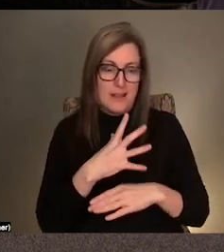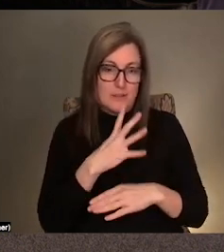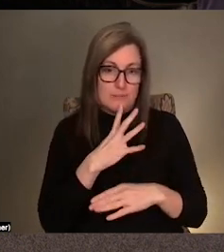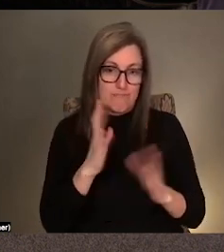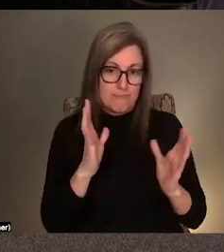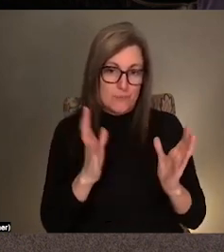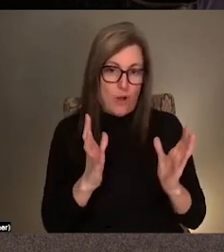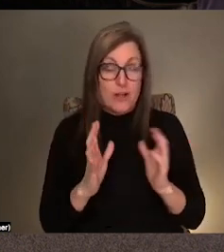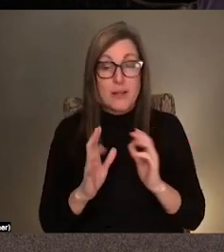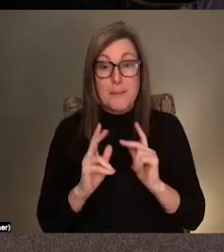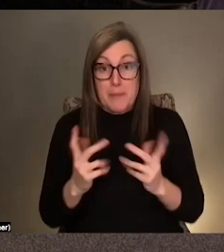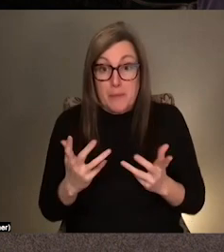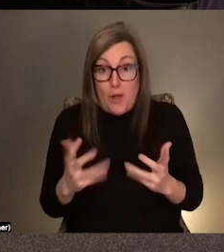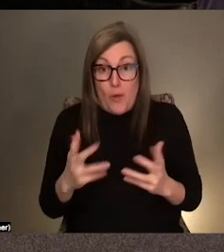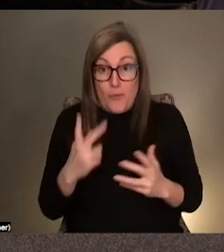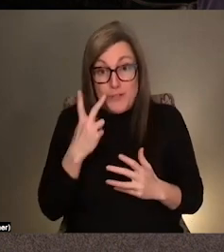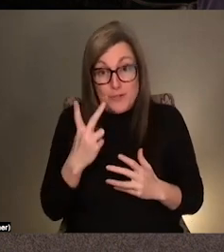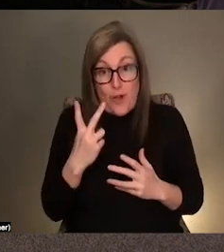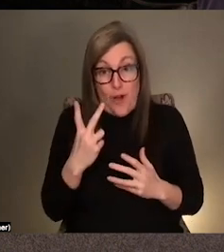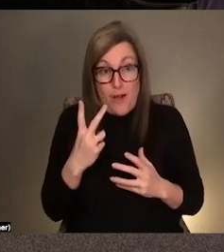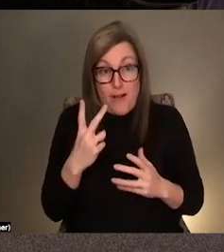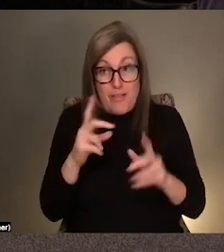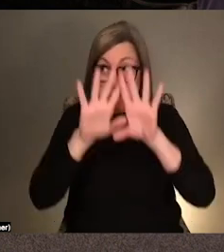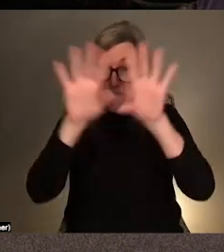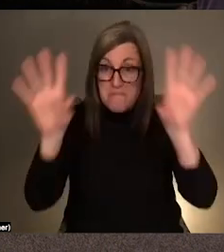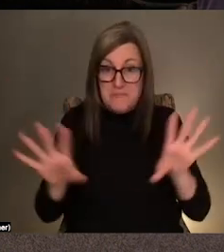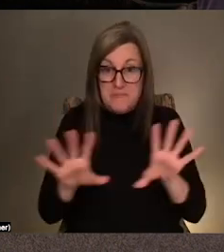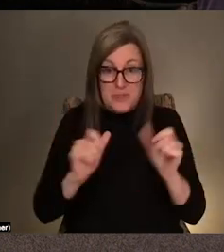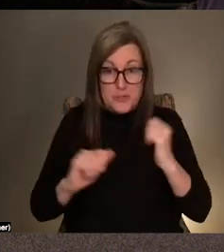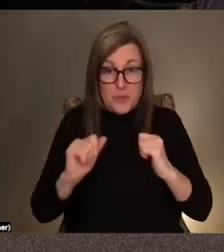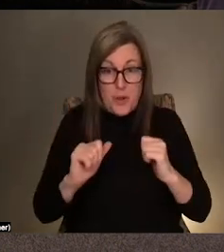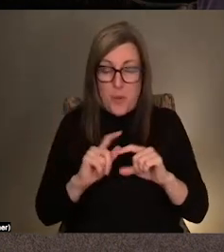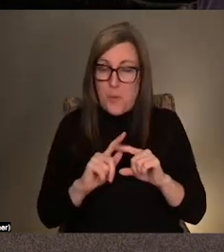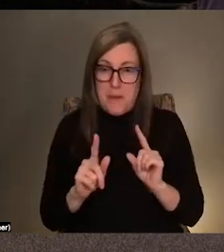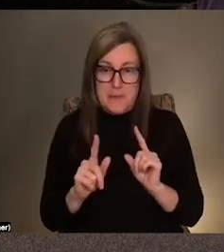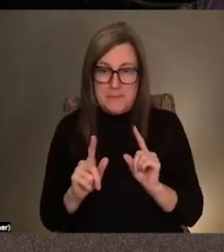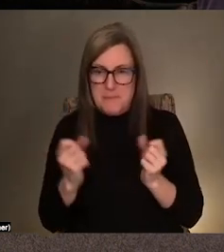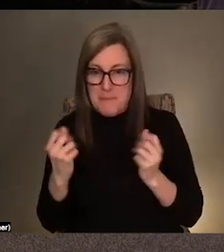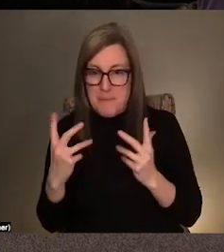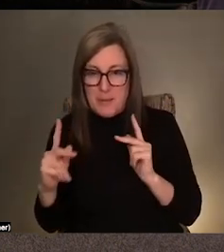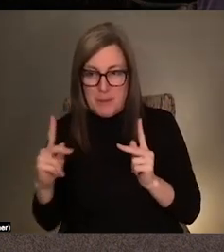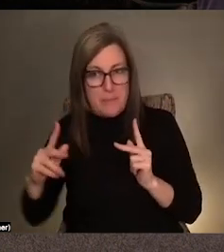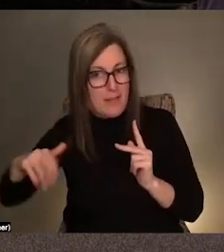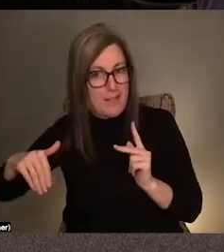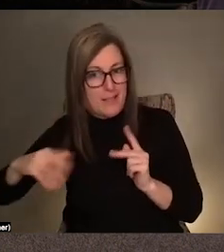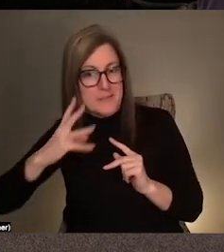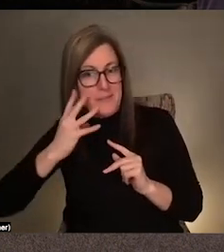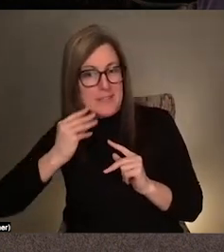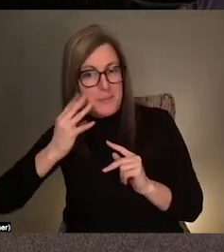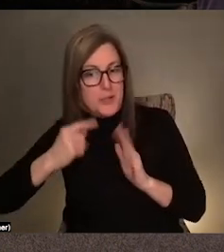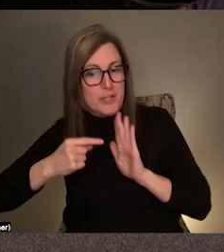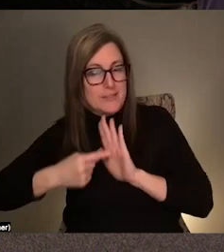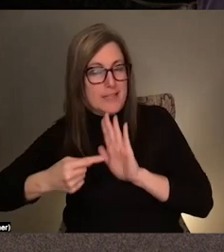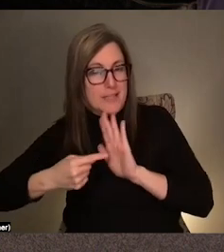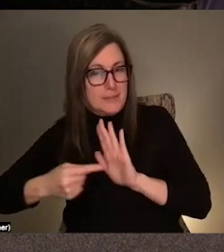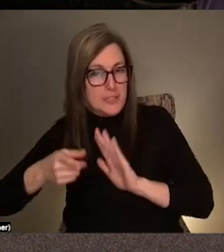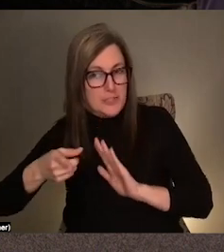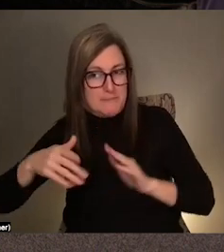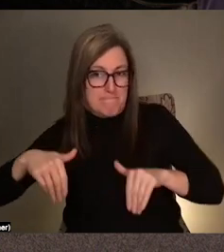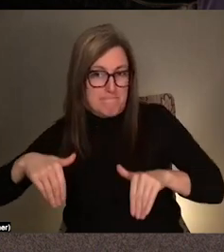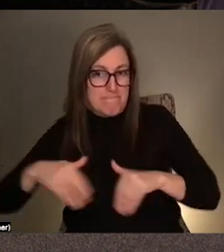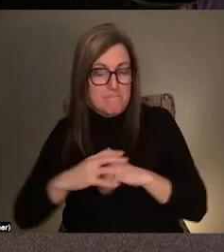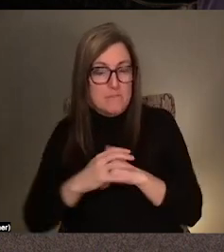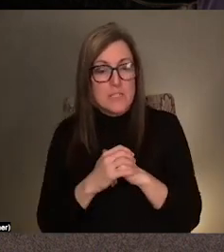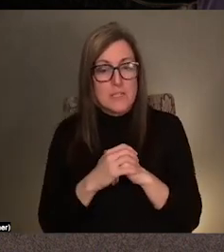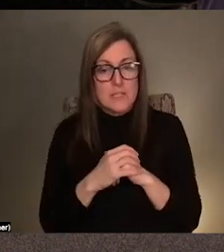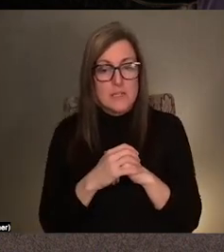the show. It's a little different today. We have many more people listening in who have not experienced the exhibition. So I think maybe we could start